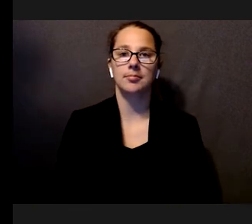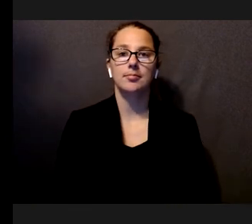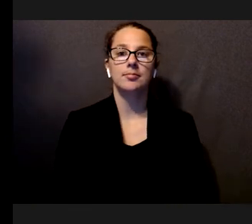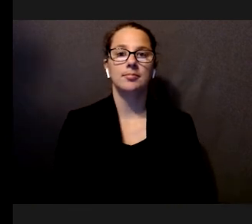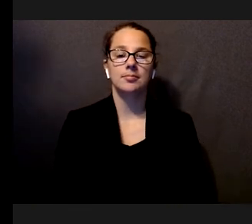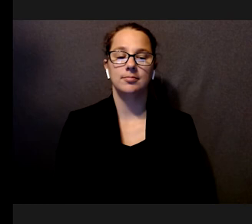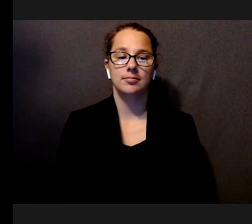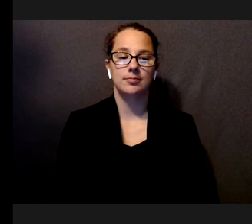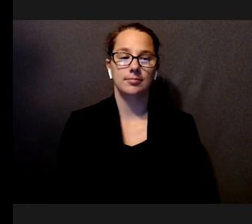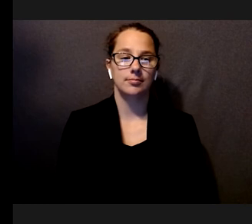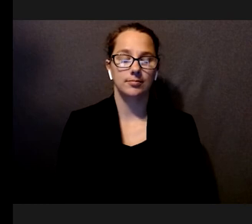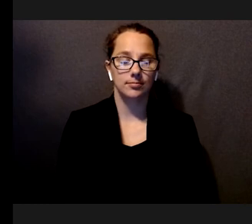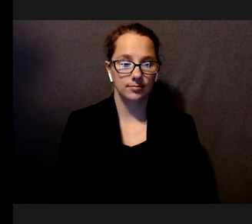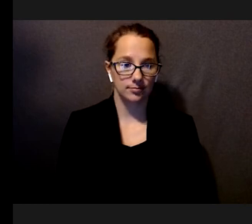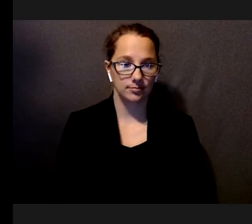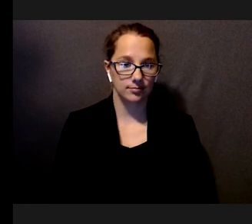for what was going on.